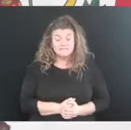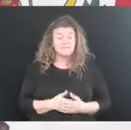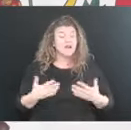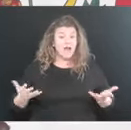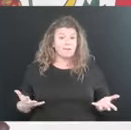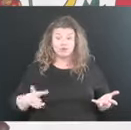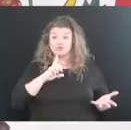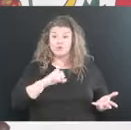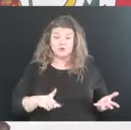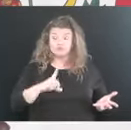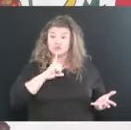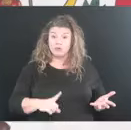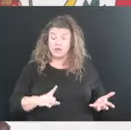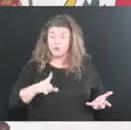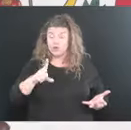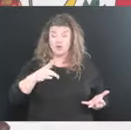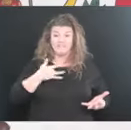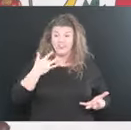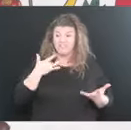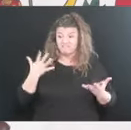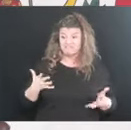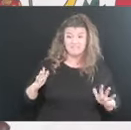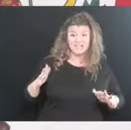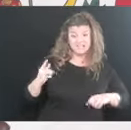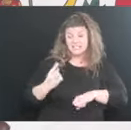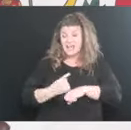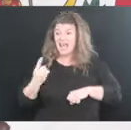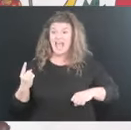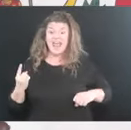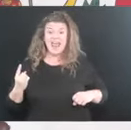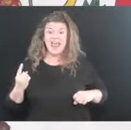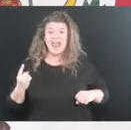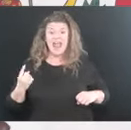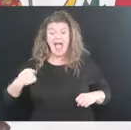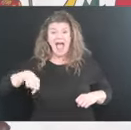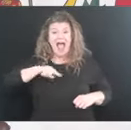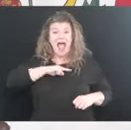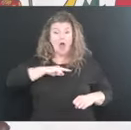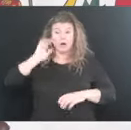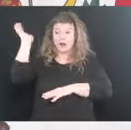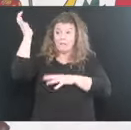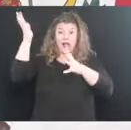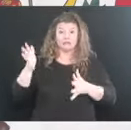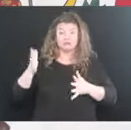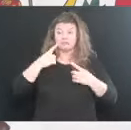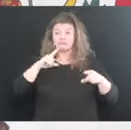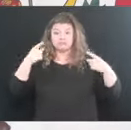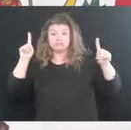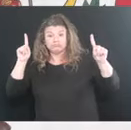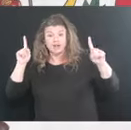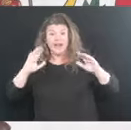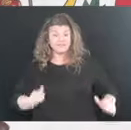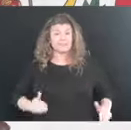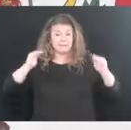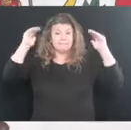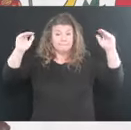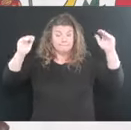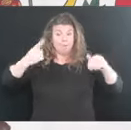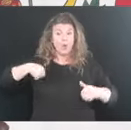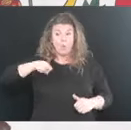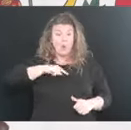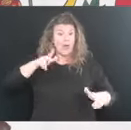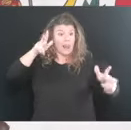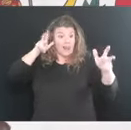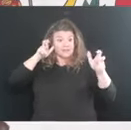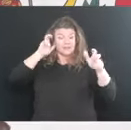day, really, when it really boils right down to it, you know, the broadcasters have really stepped up. We listen to all, we listen to all,